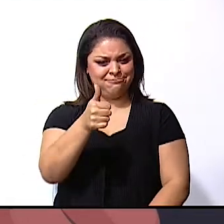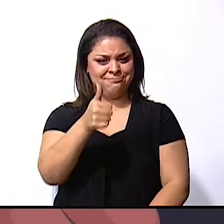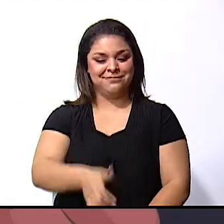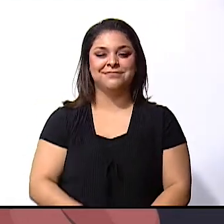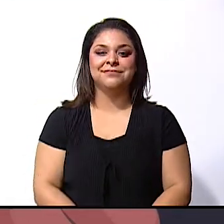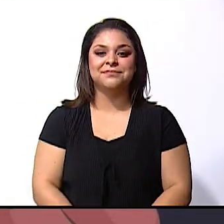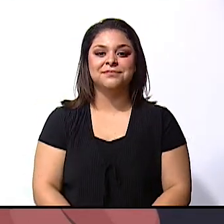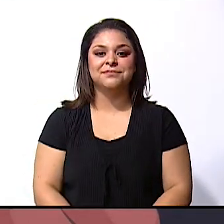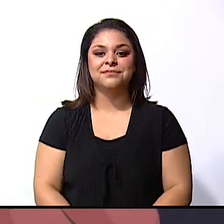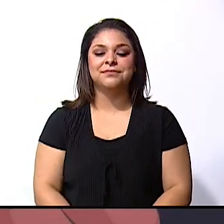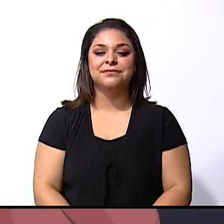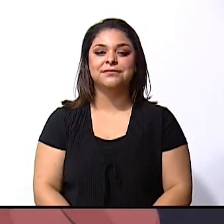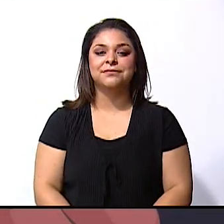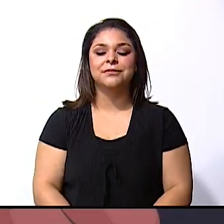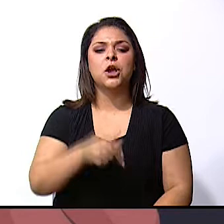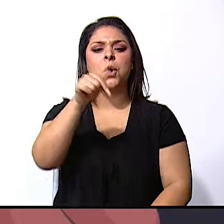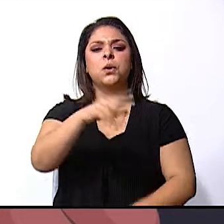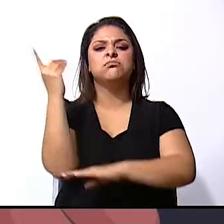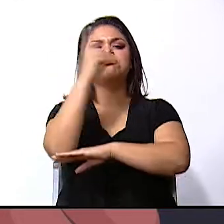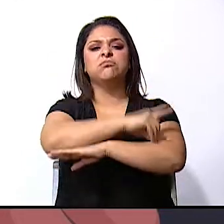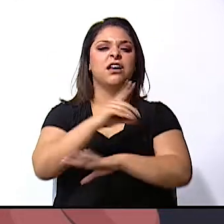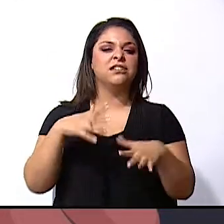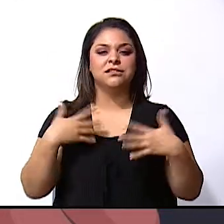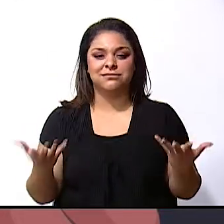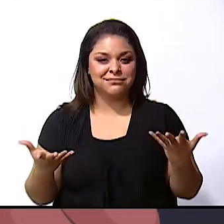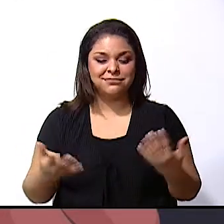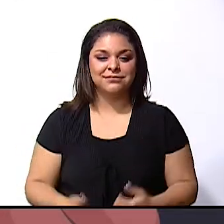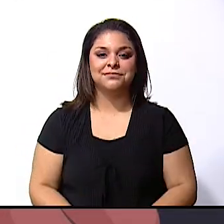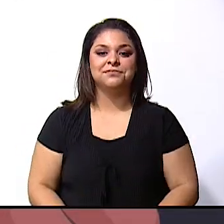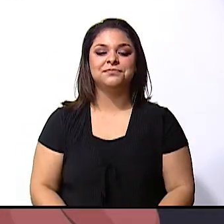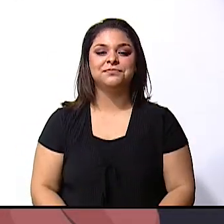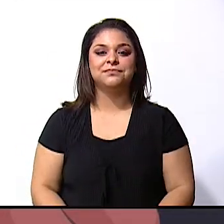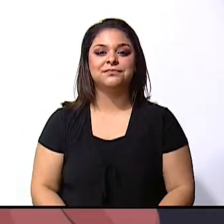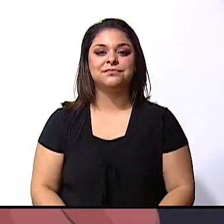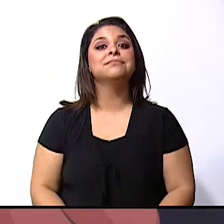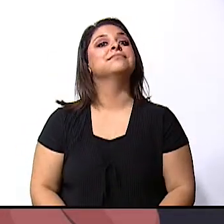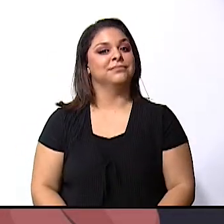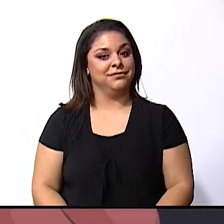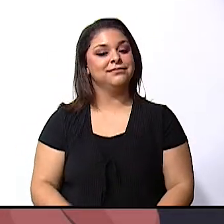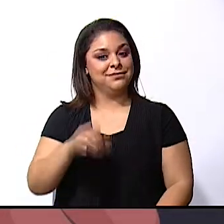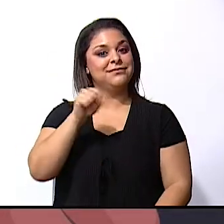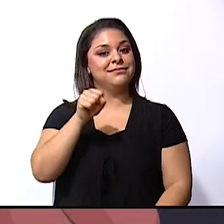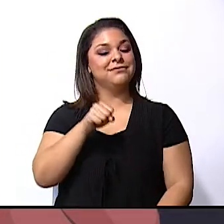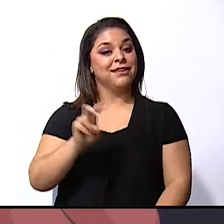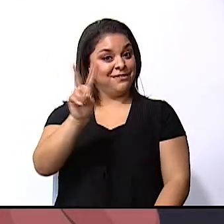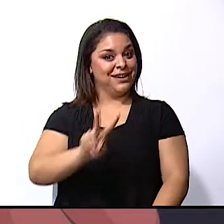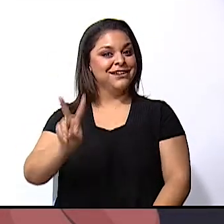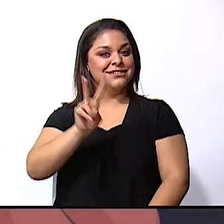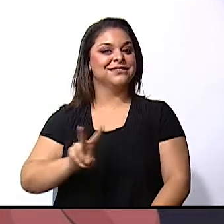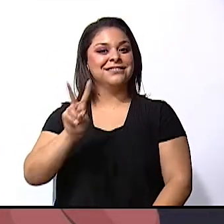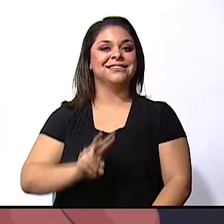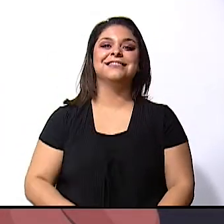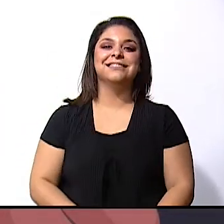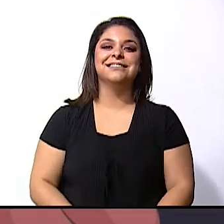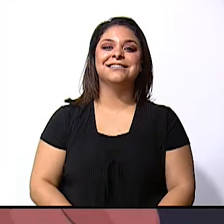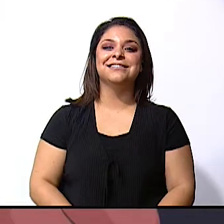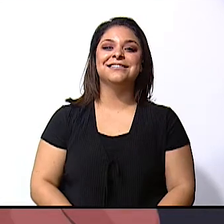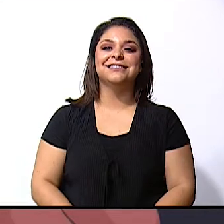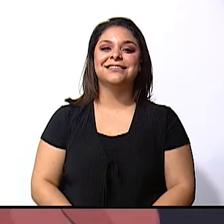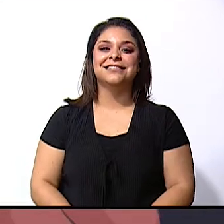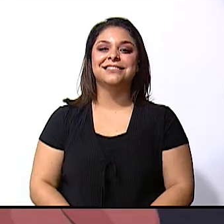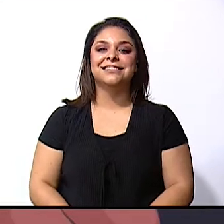now what day is today yes today is friday yesterday